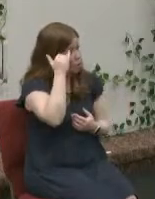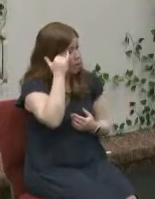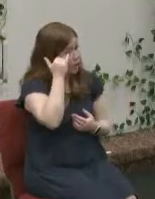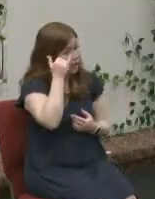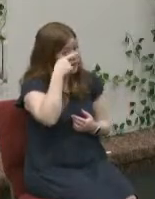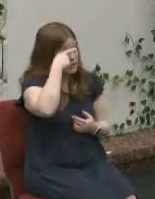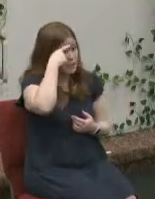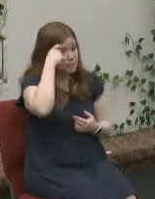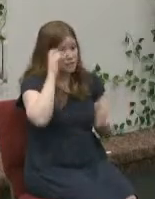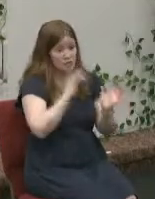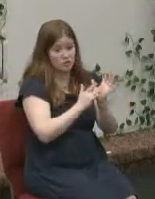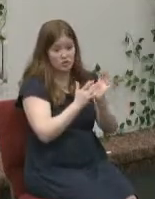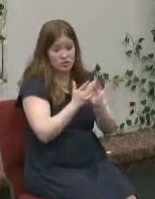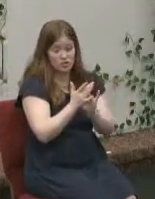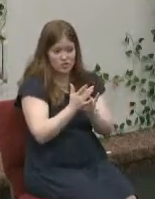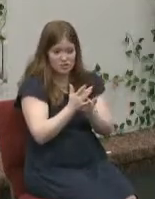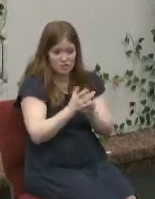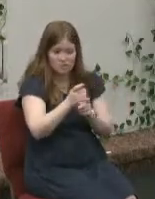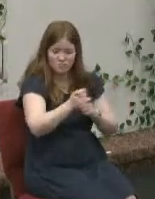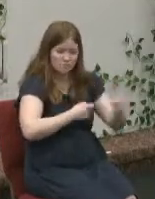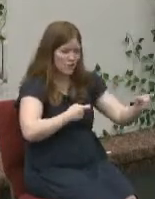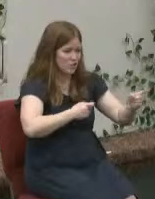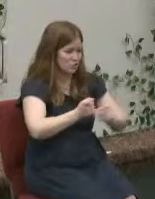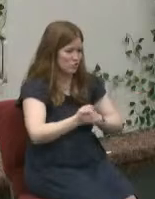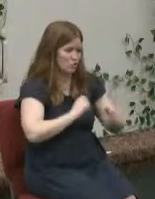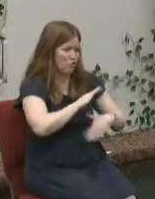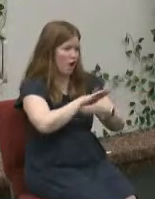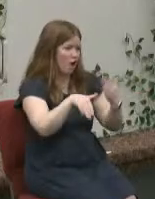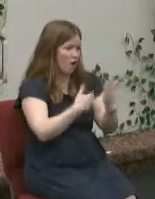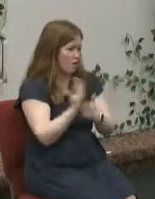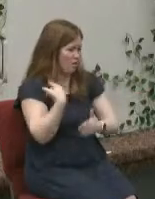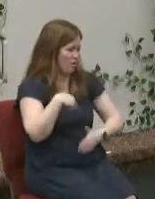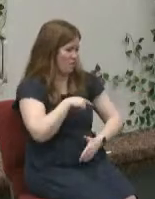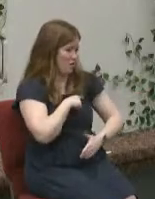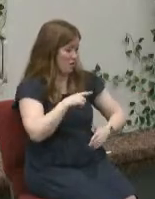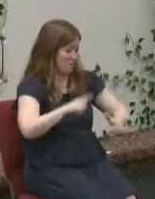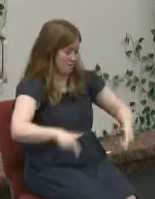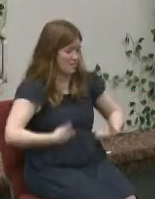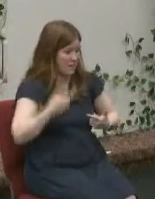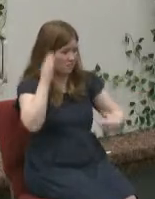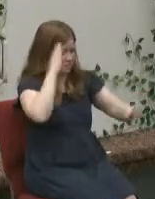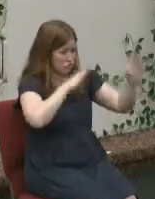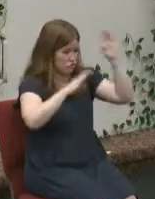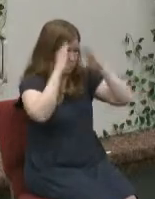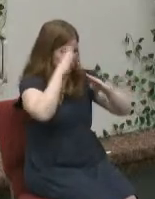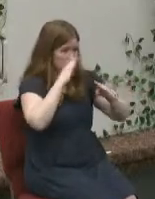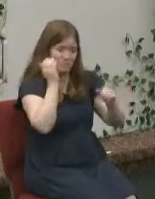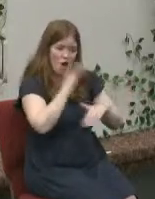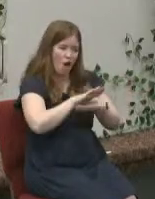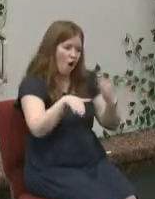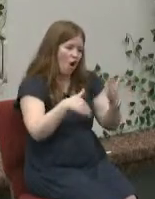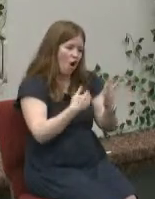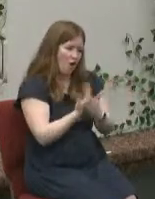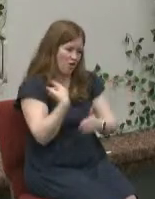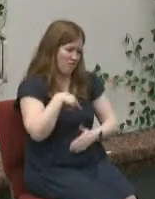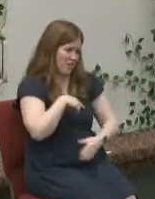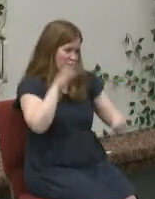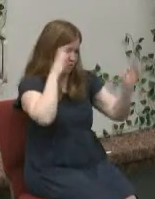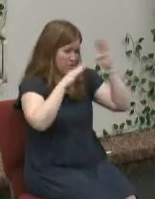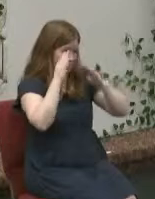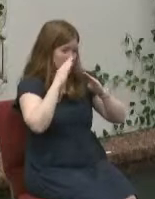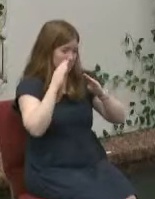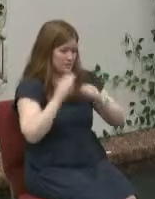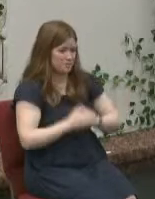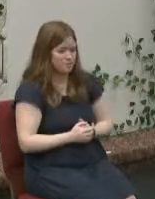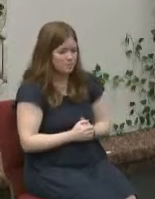jesus can handle all of our life quakes all of them no matter what form they